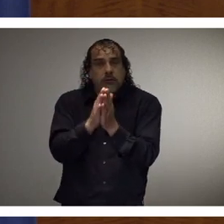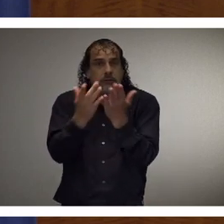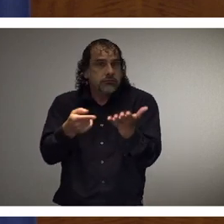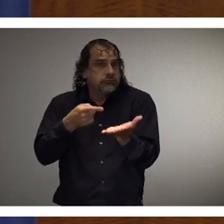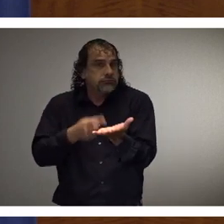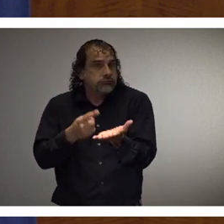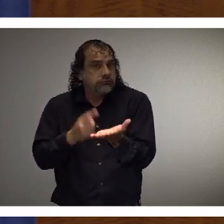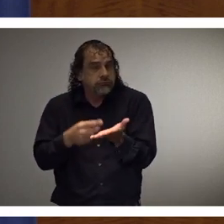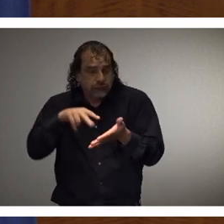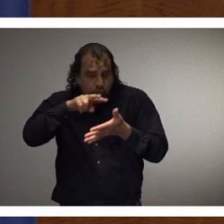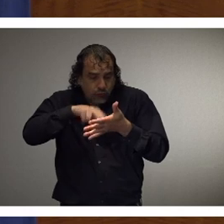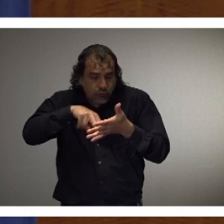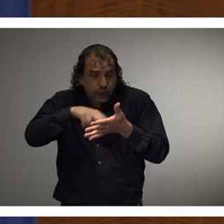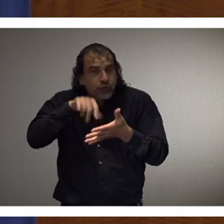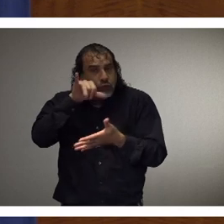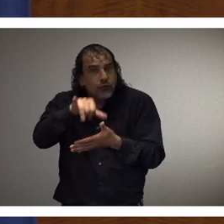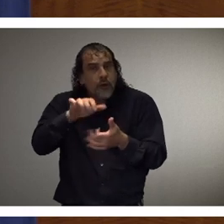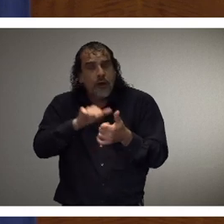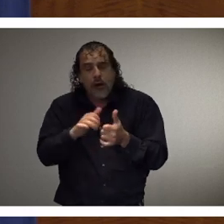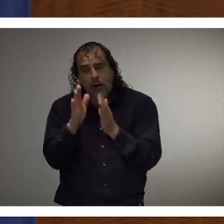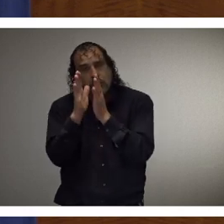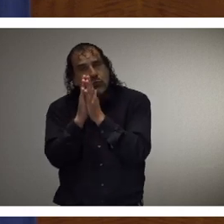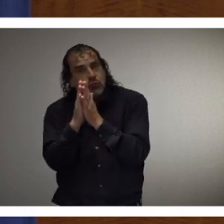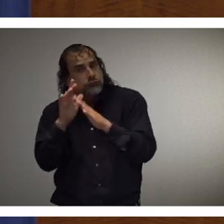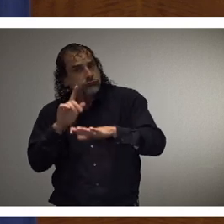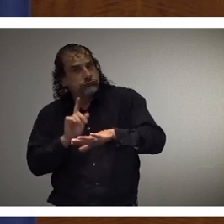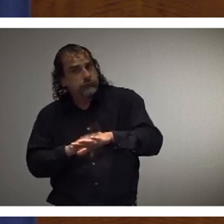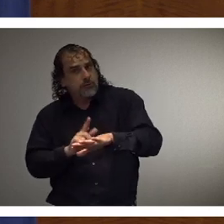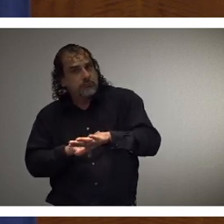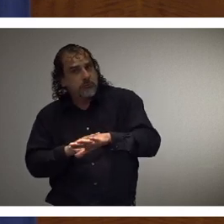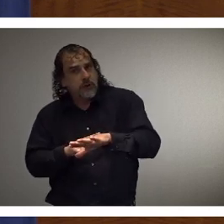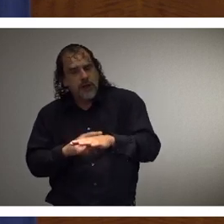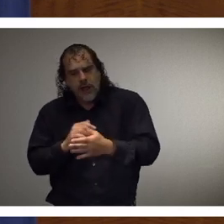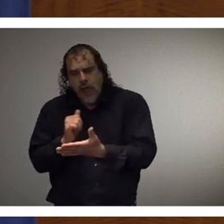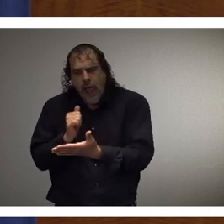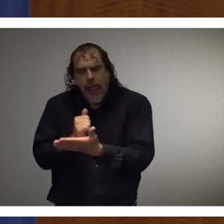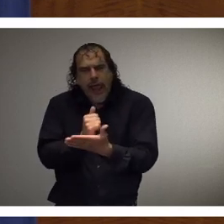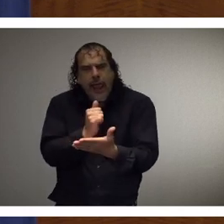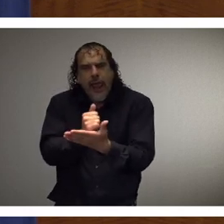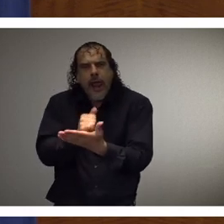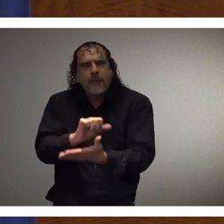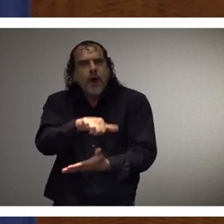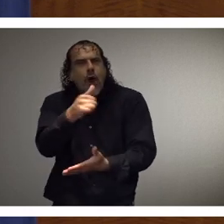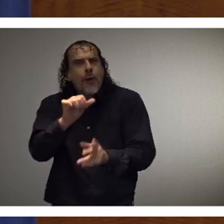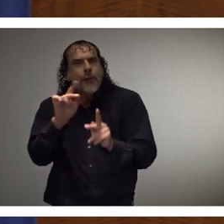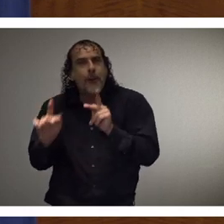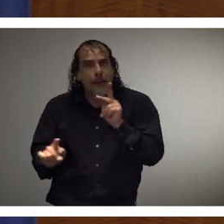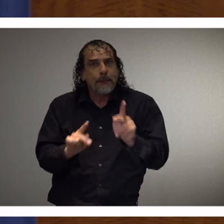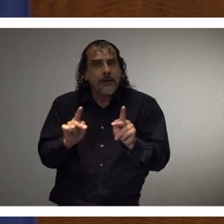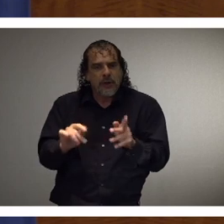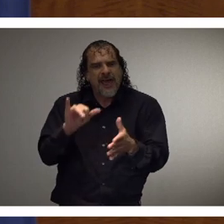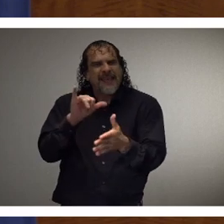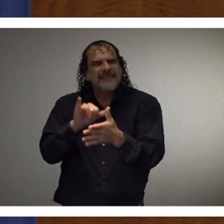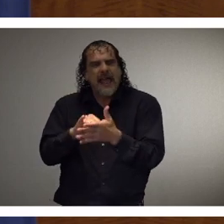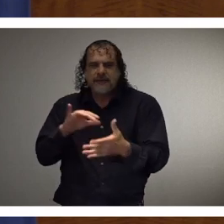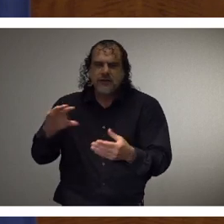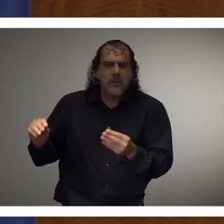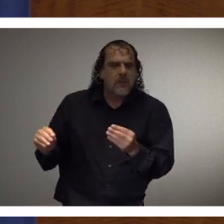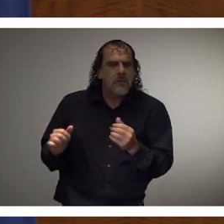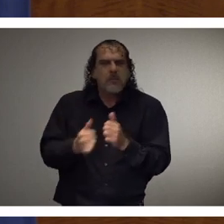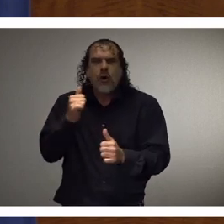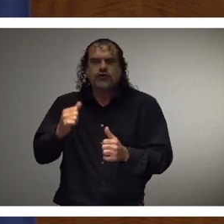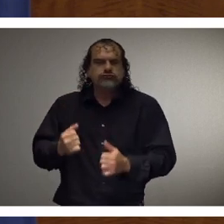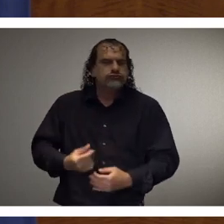spend some time in prayer. Help someone else. That's one of the most rewarding things